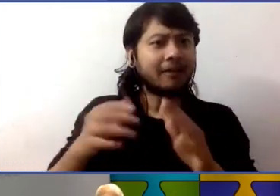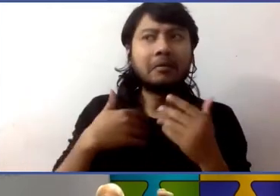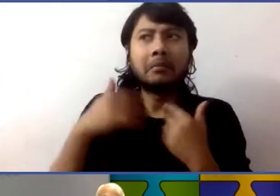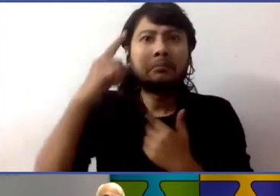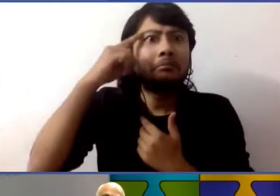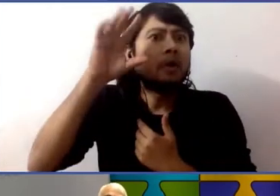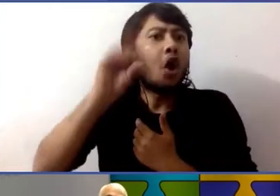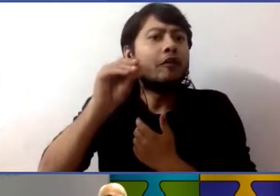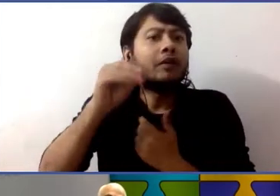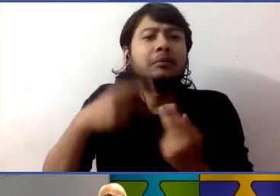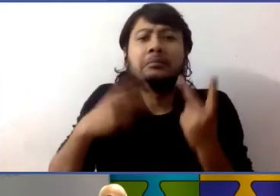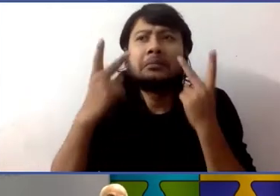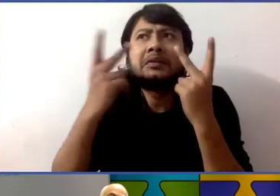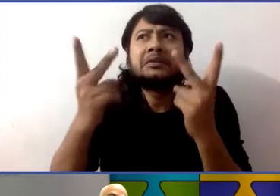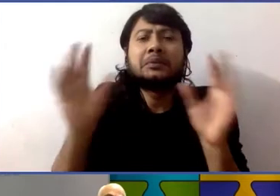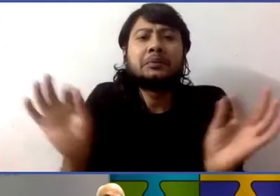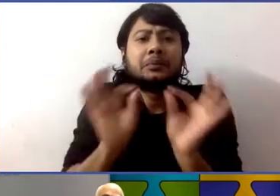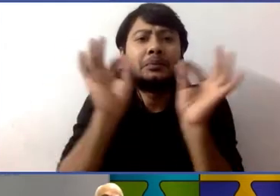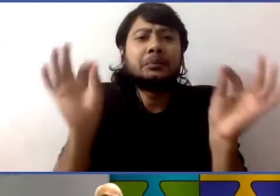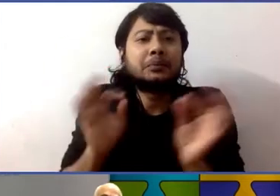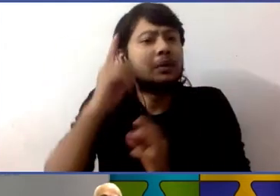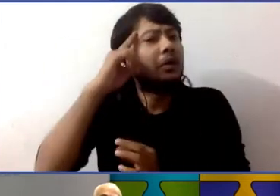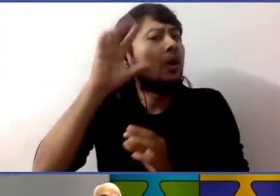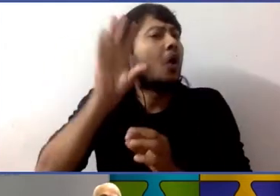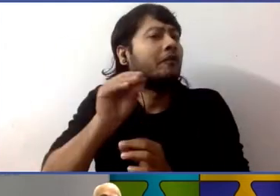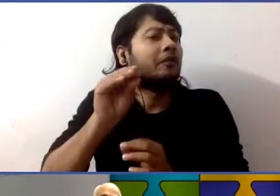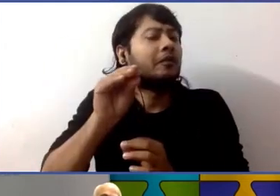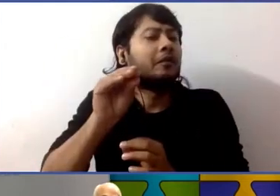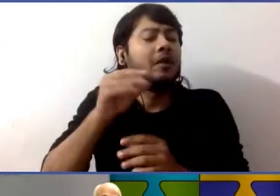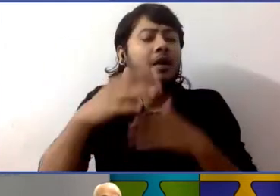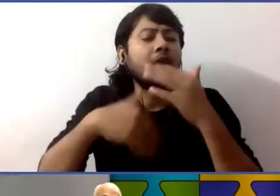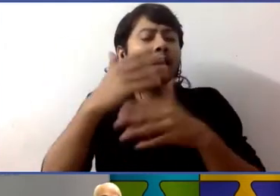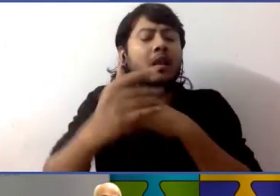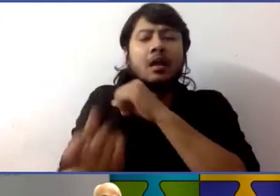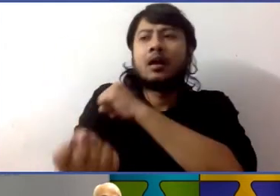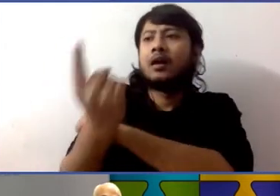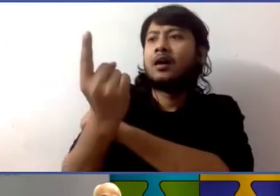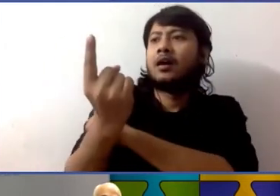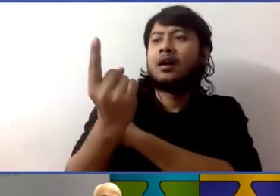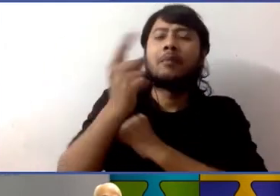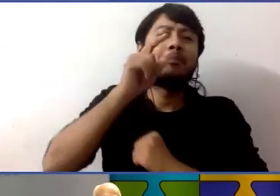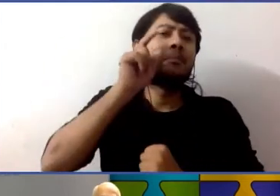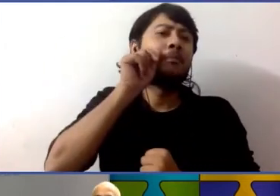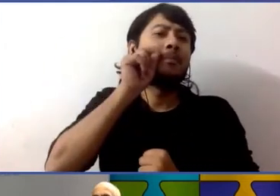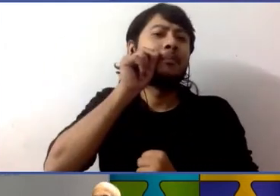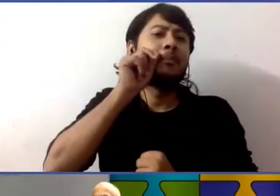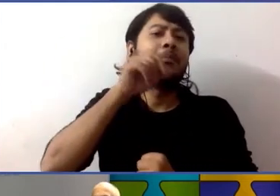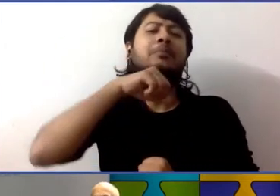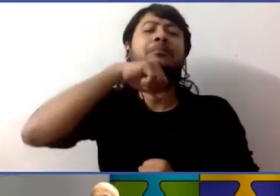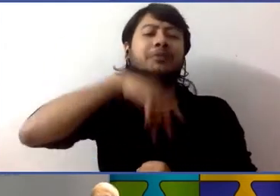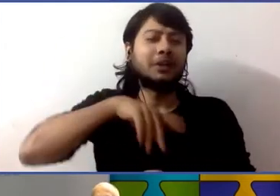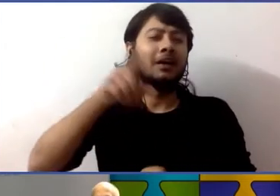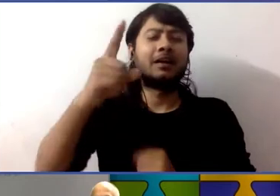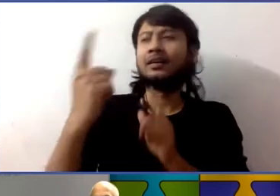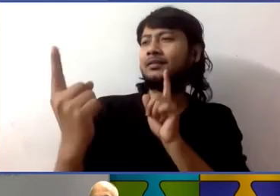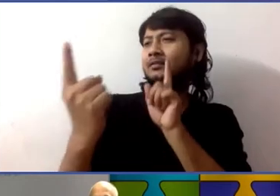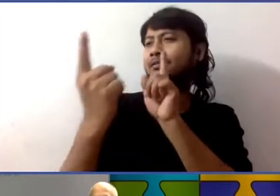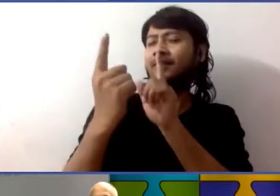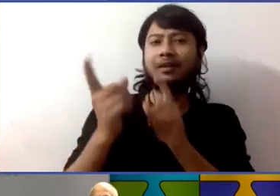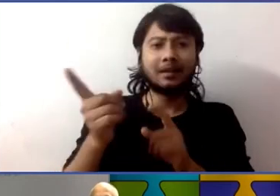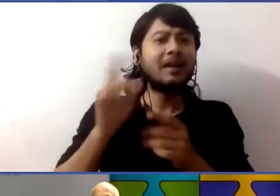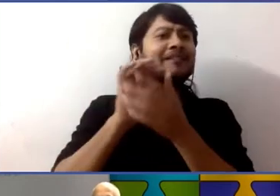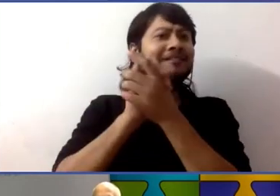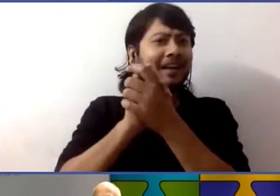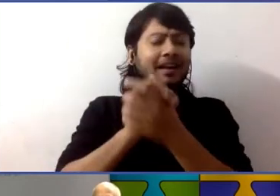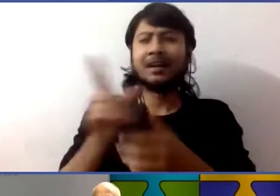until I saw a young boy a friend of mine who had a difference and what was unusual